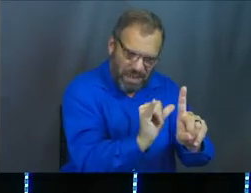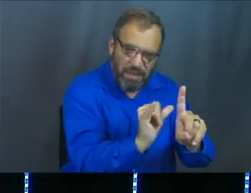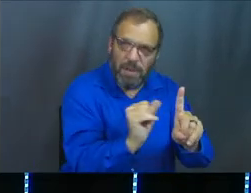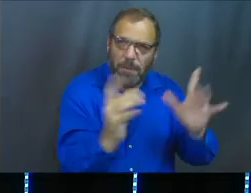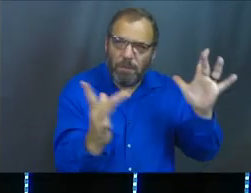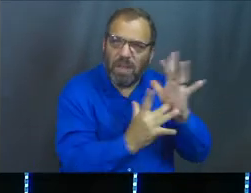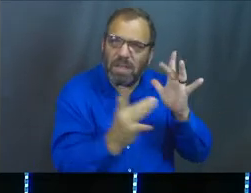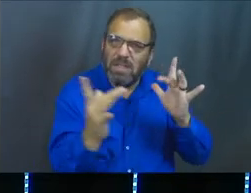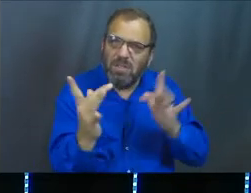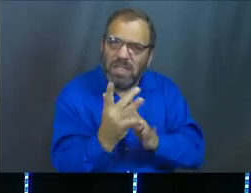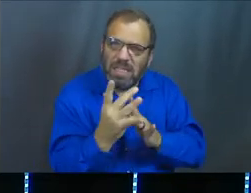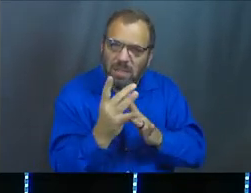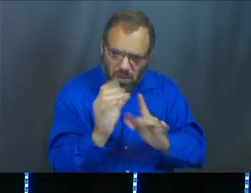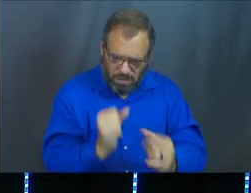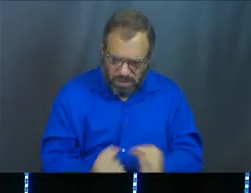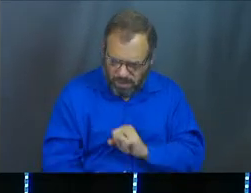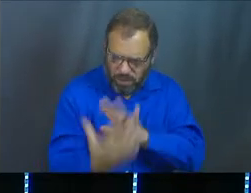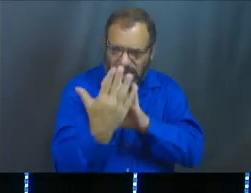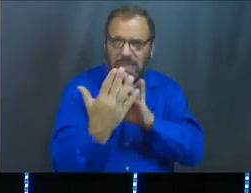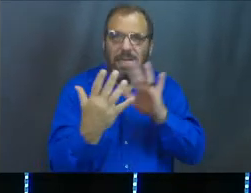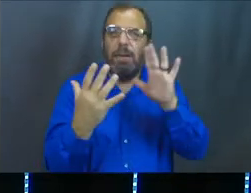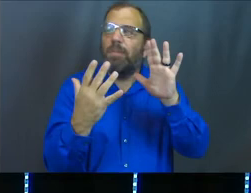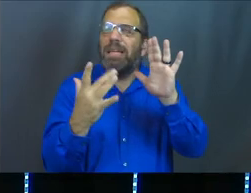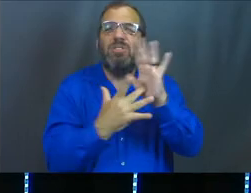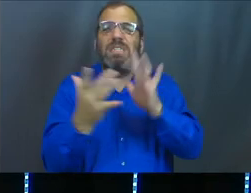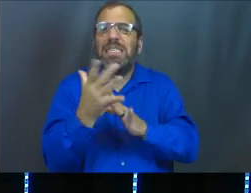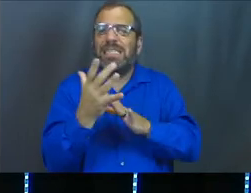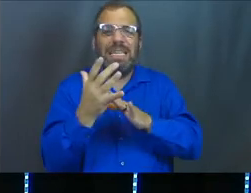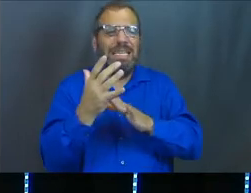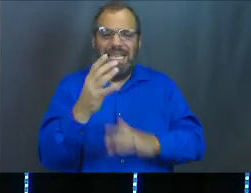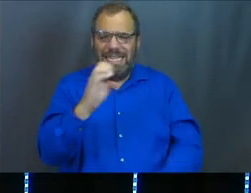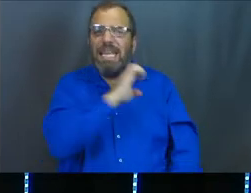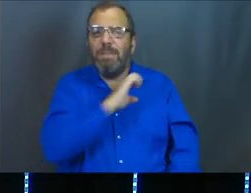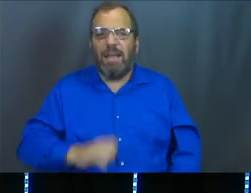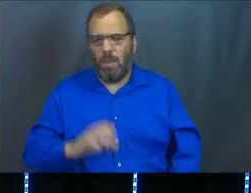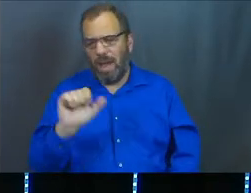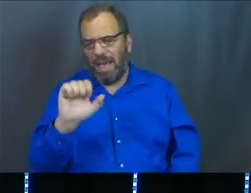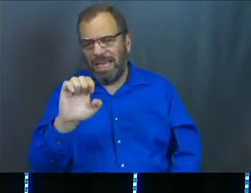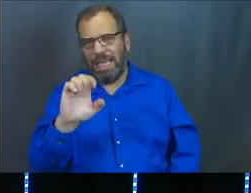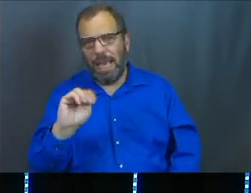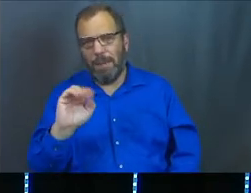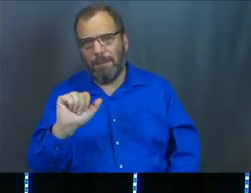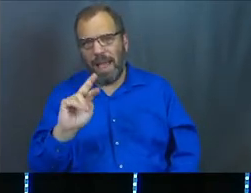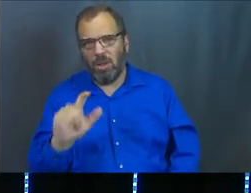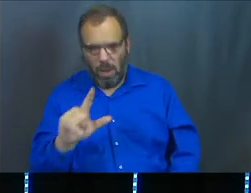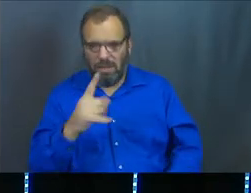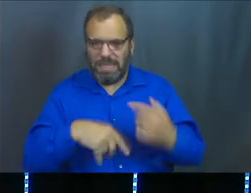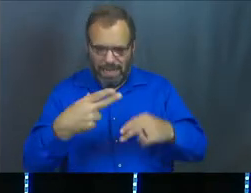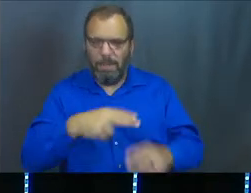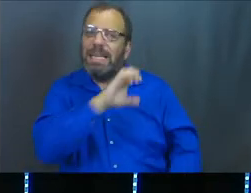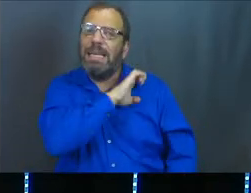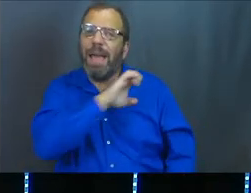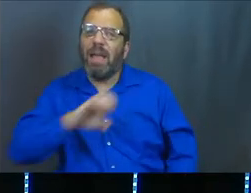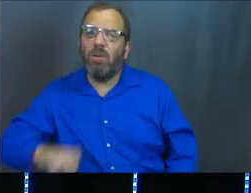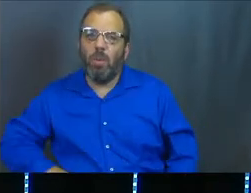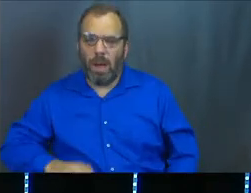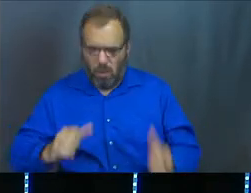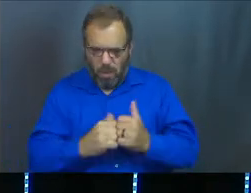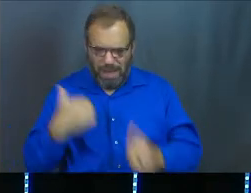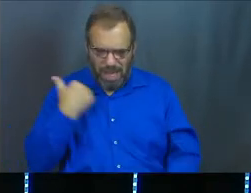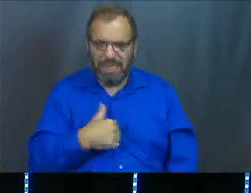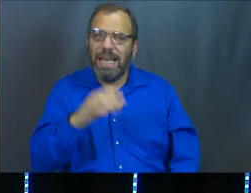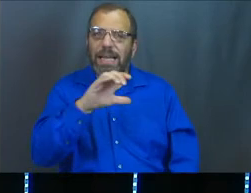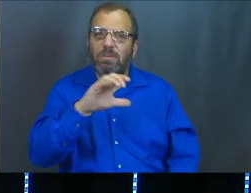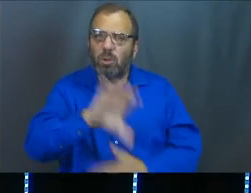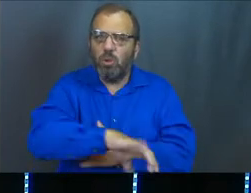Jesus will always be present with me. He is the Emmanuel. We learned that at Christmas. And he's always with us, never to